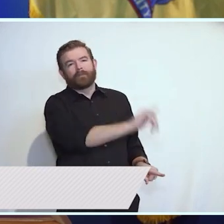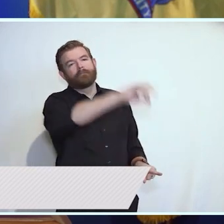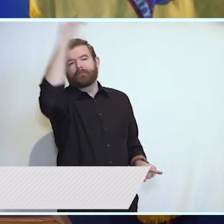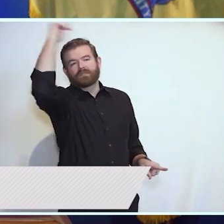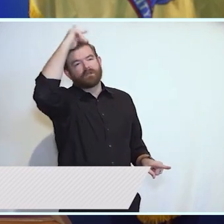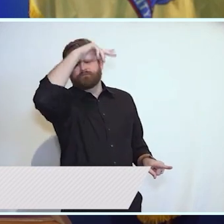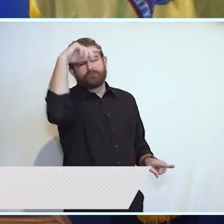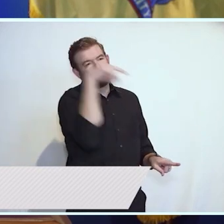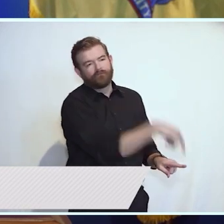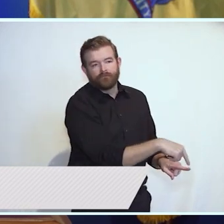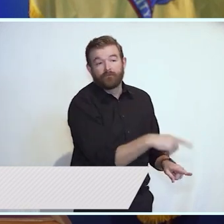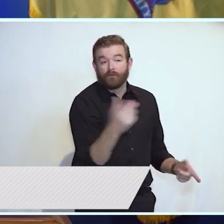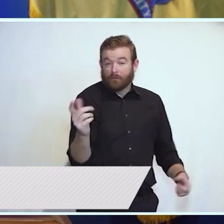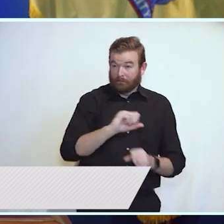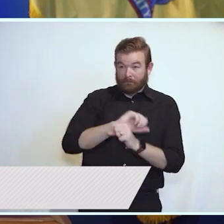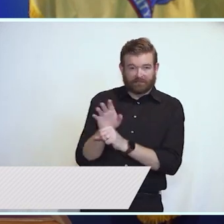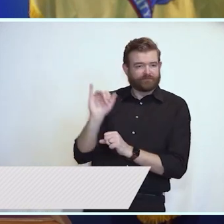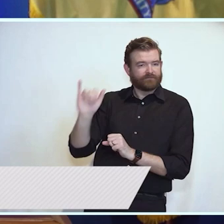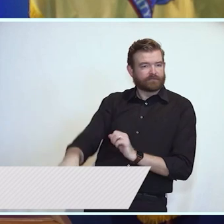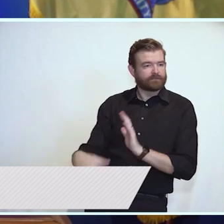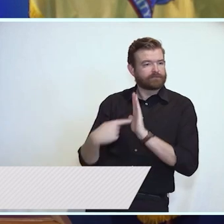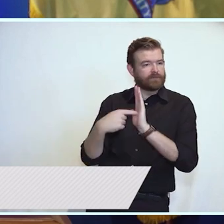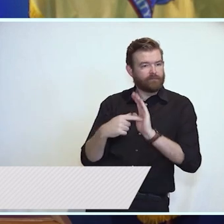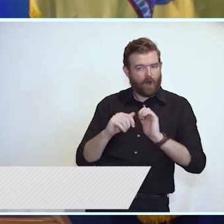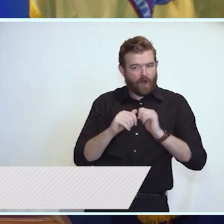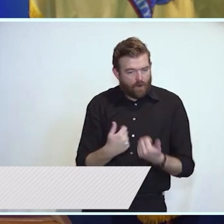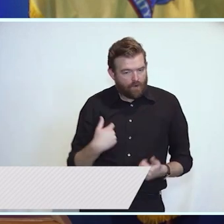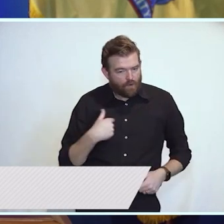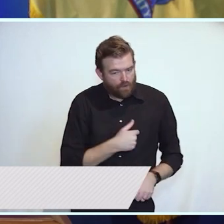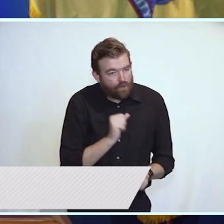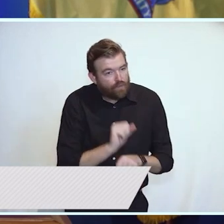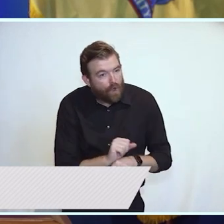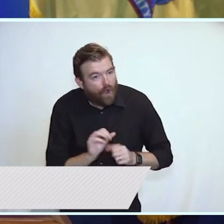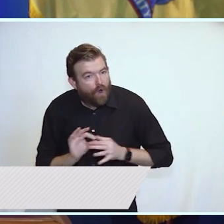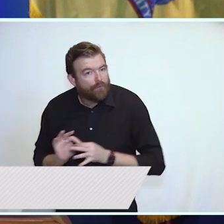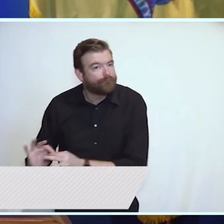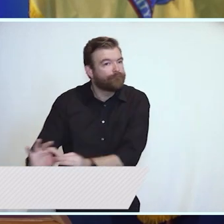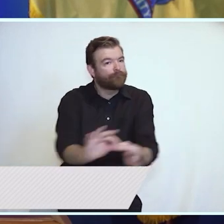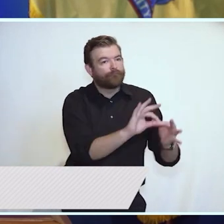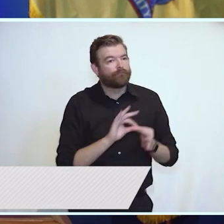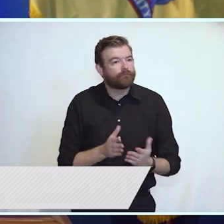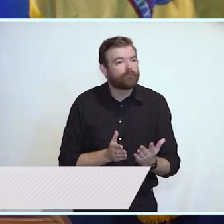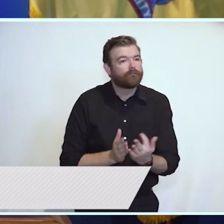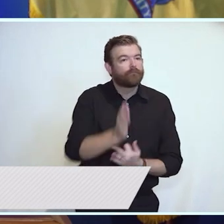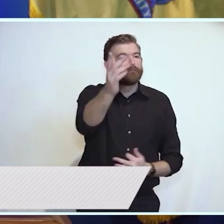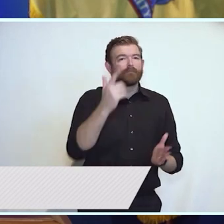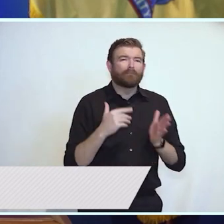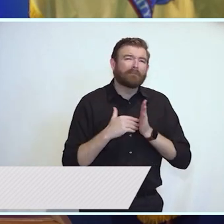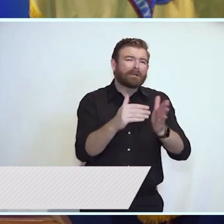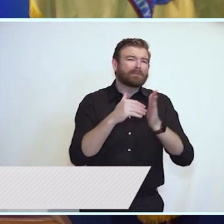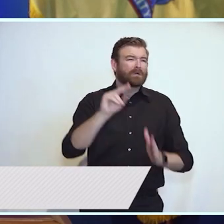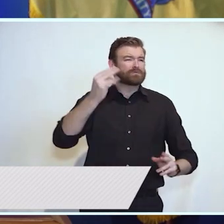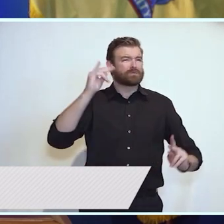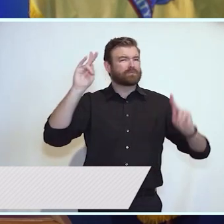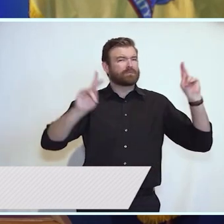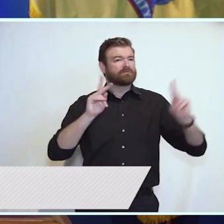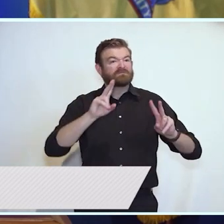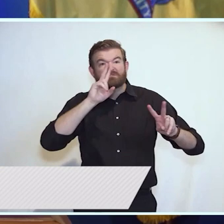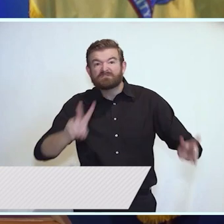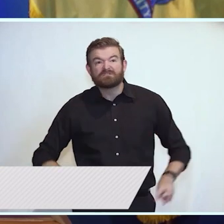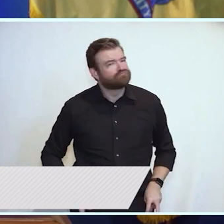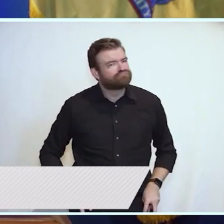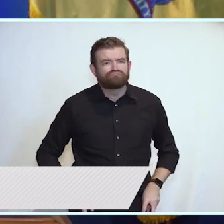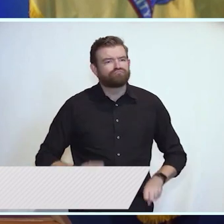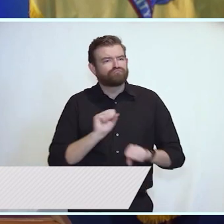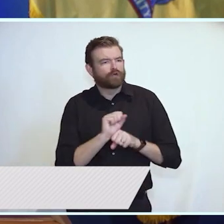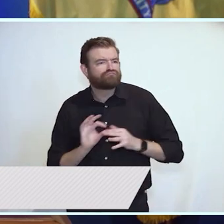we are all in this together. millions of New Jerseans working selflessly have done the right thing for themselves and their